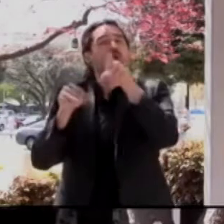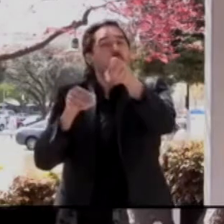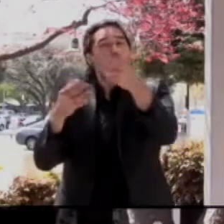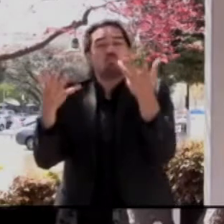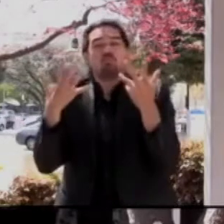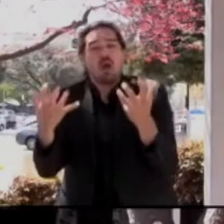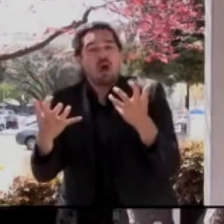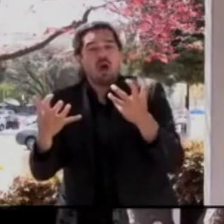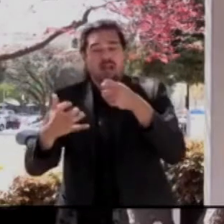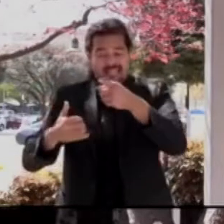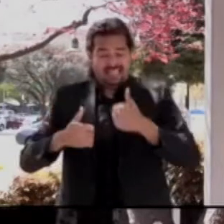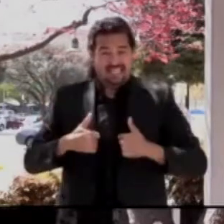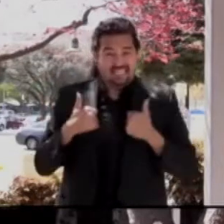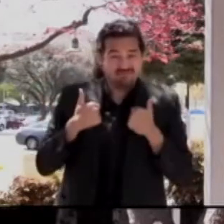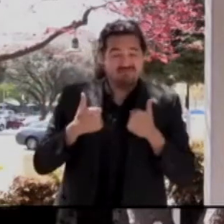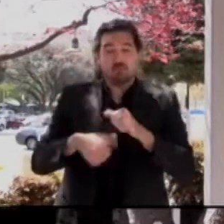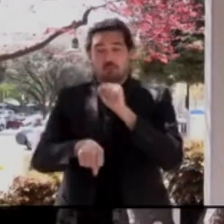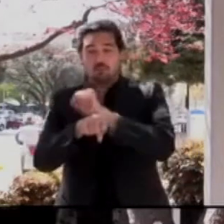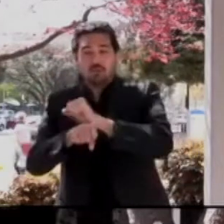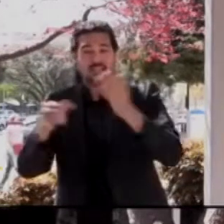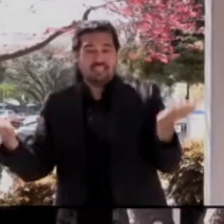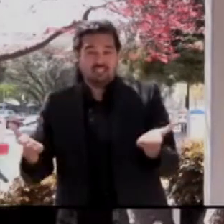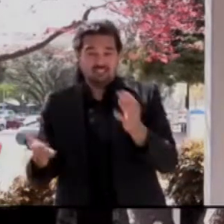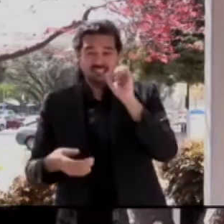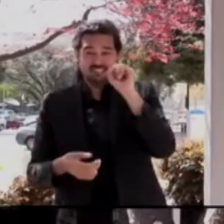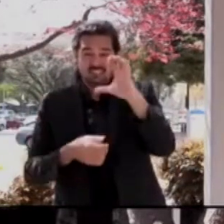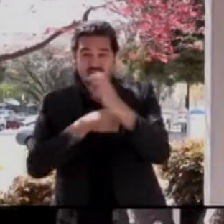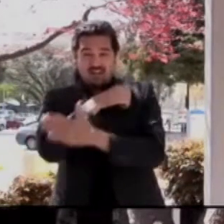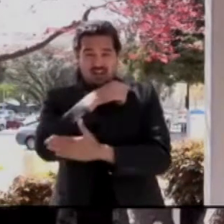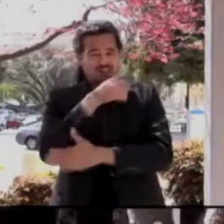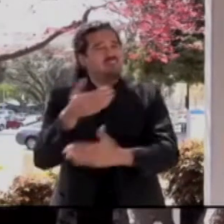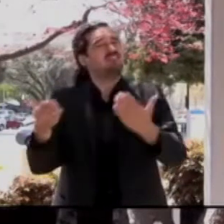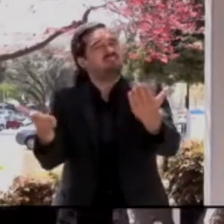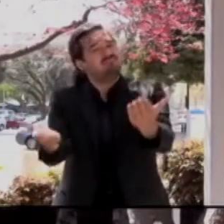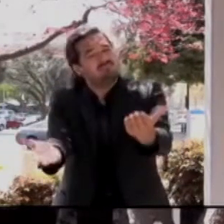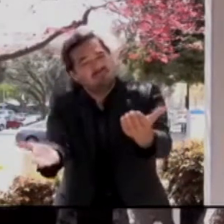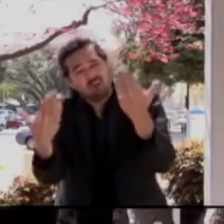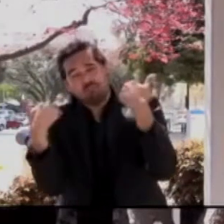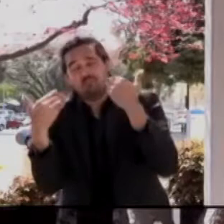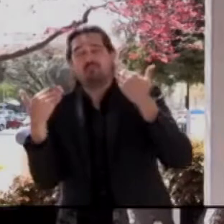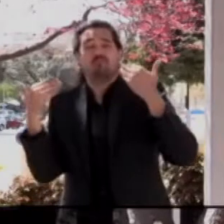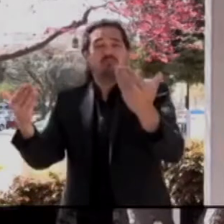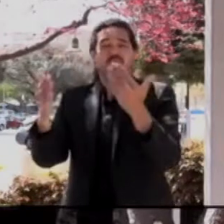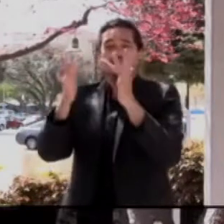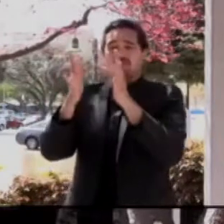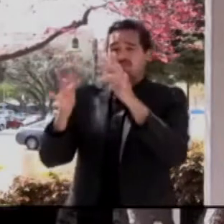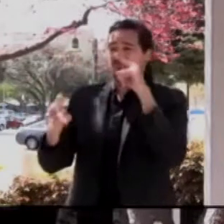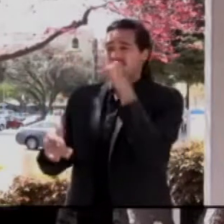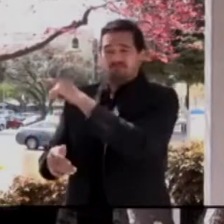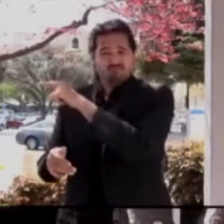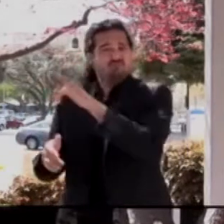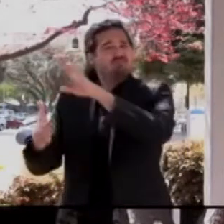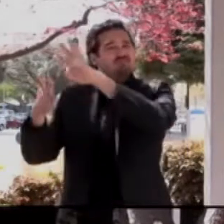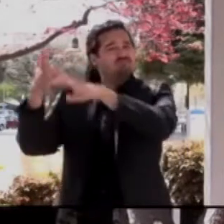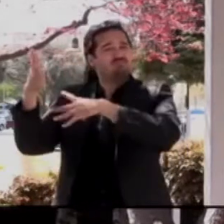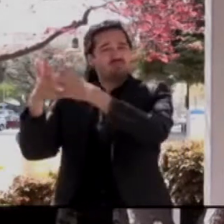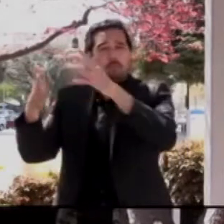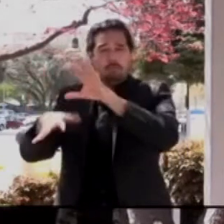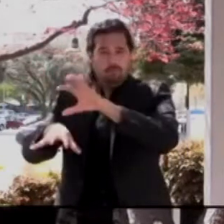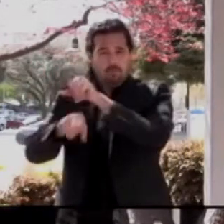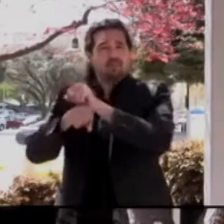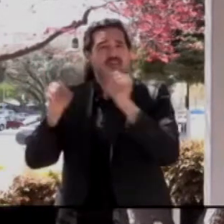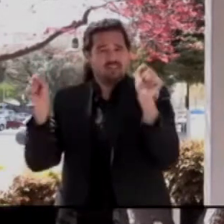or works in our county is encouraged to schedule an appointment as soon as possible. Our county health system staff have been working